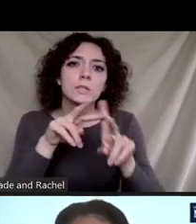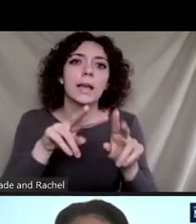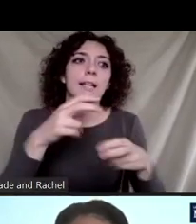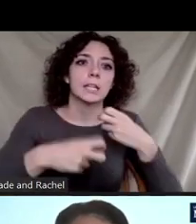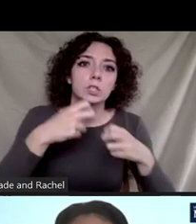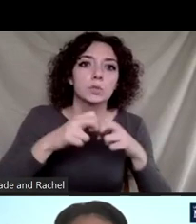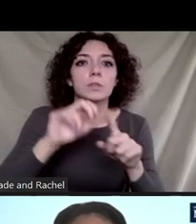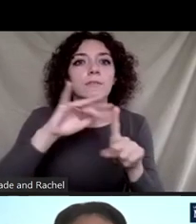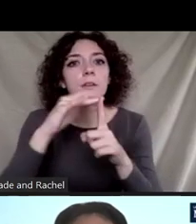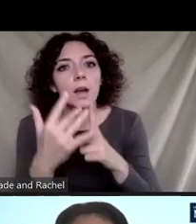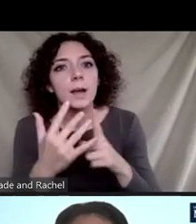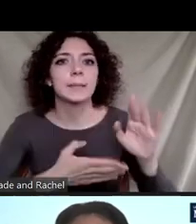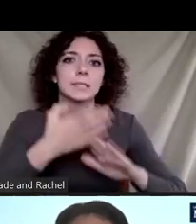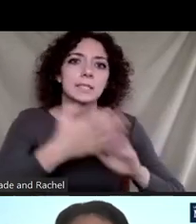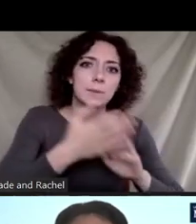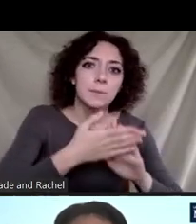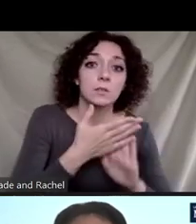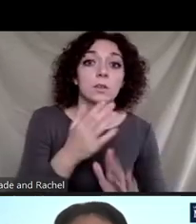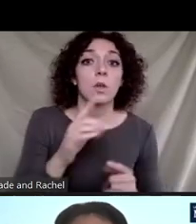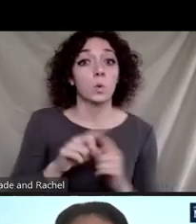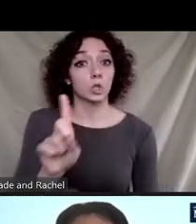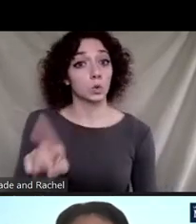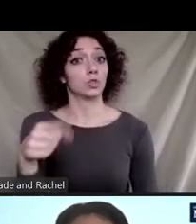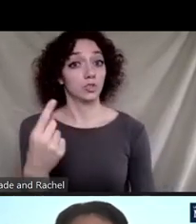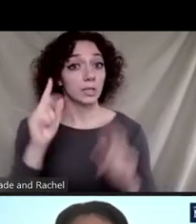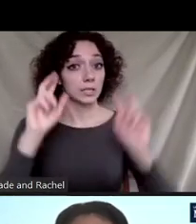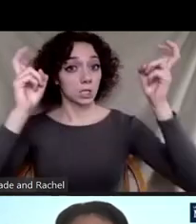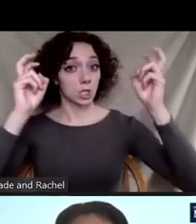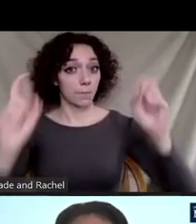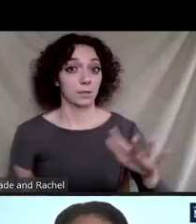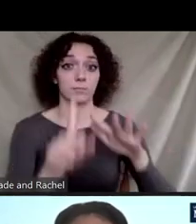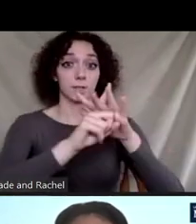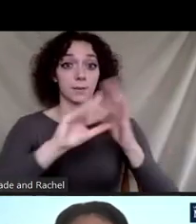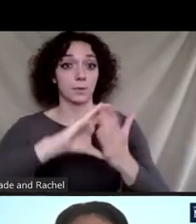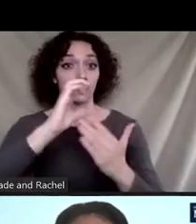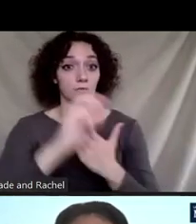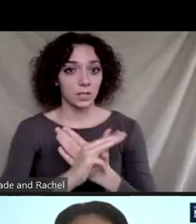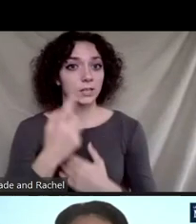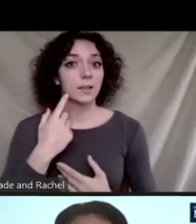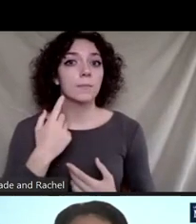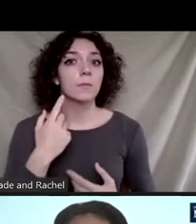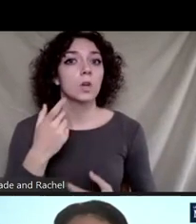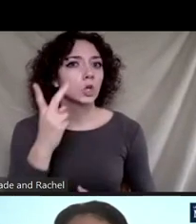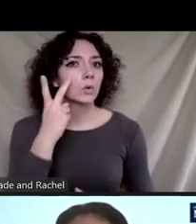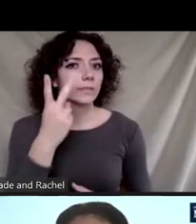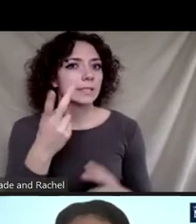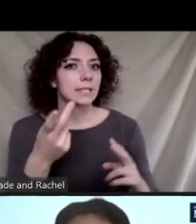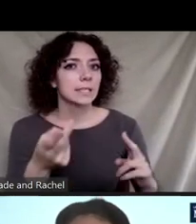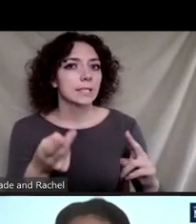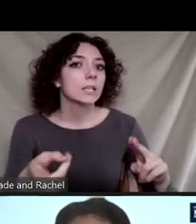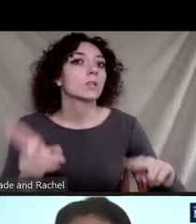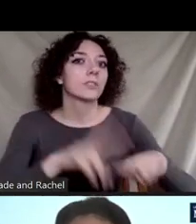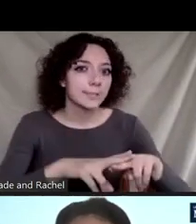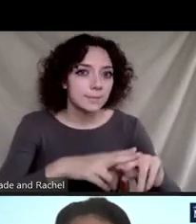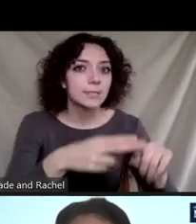sustainability. And when you just bring those topics into the core curriculum, as we've heard about, you see an increased recruitment and retention